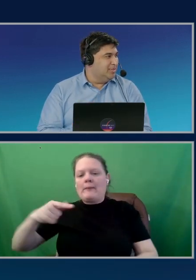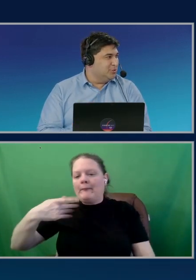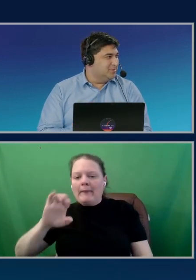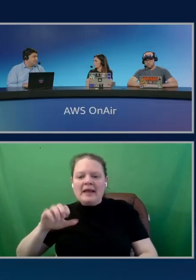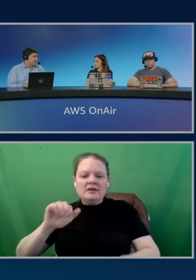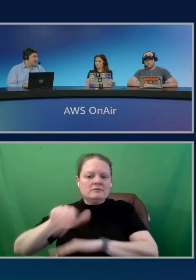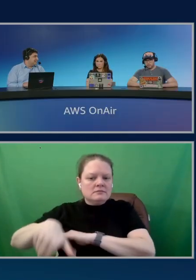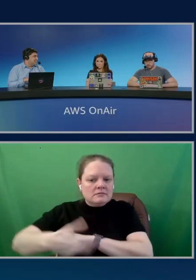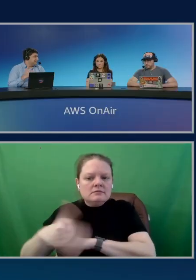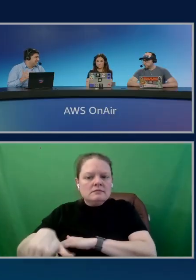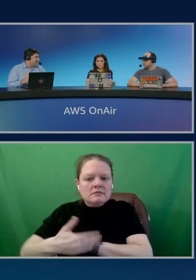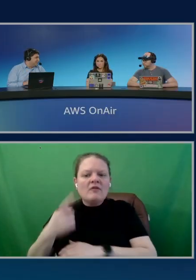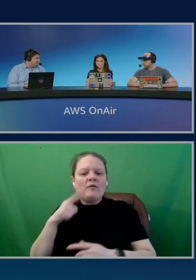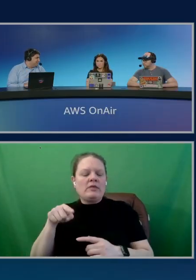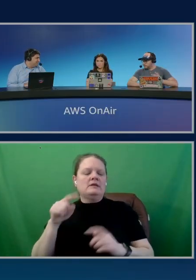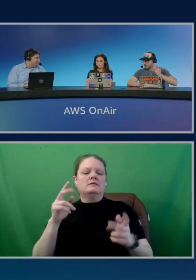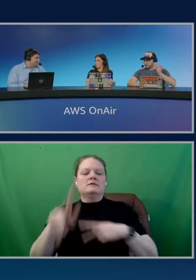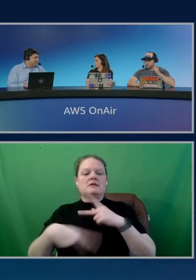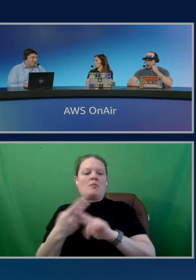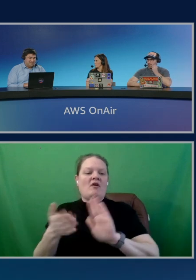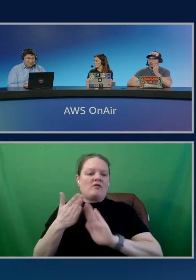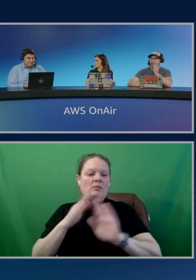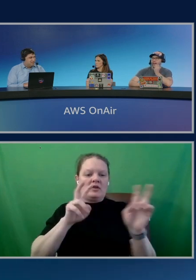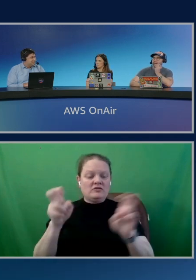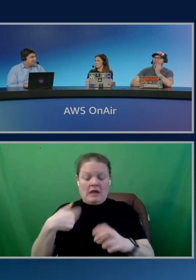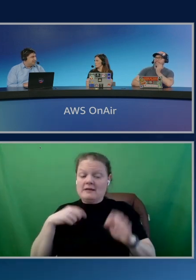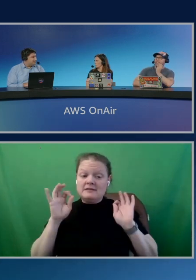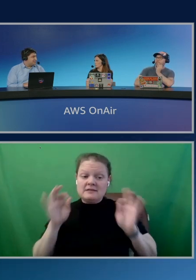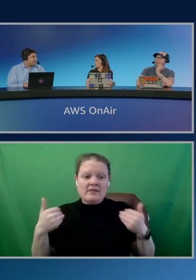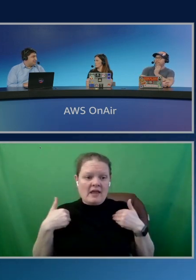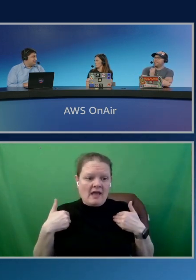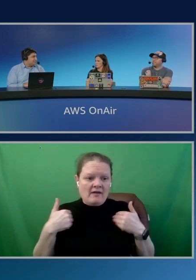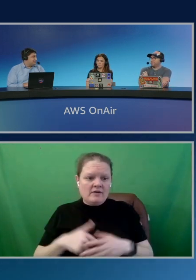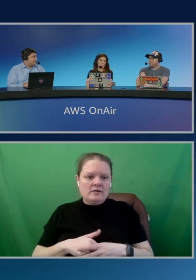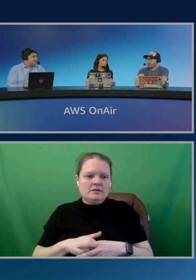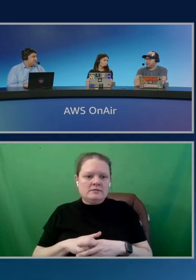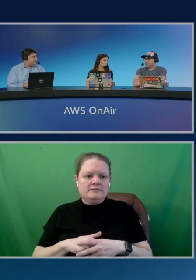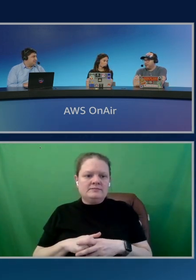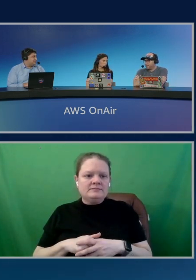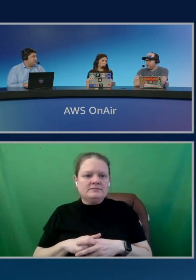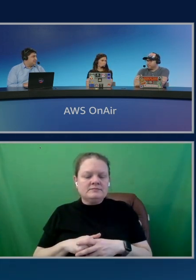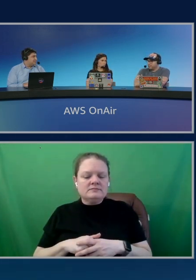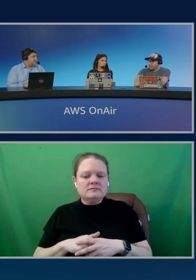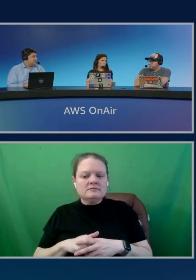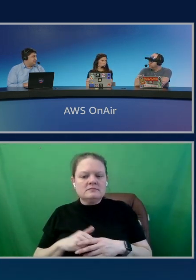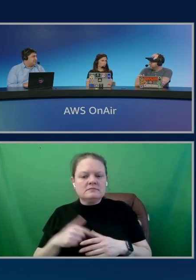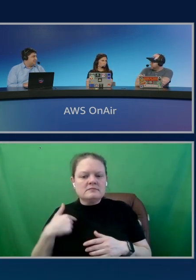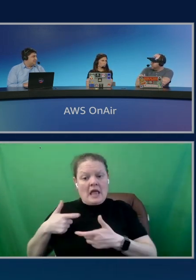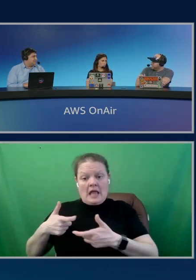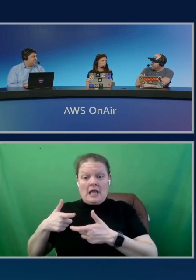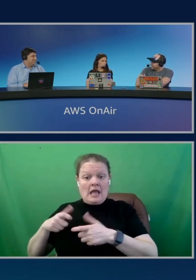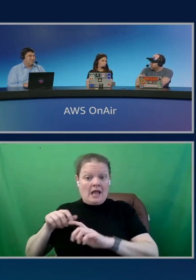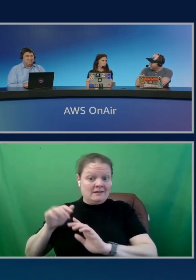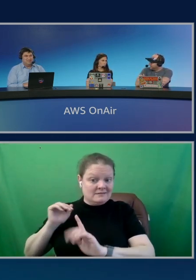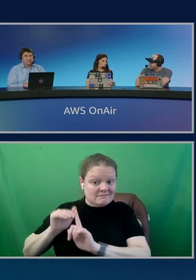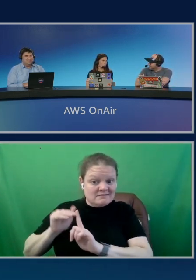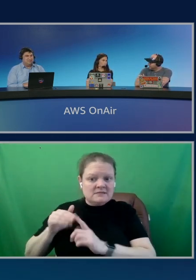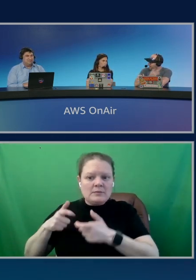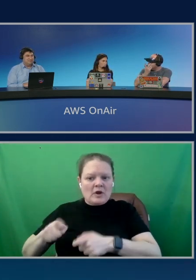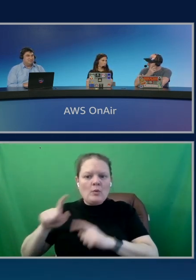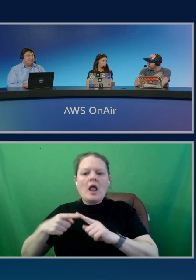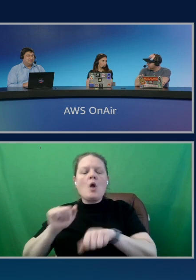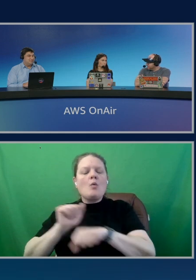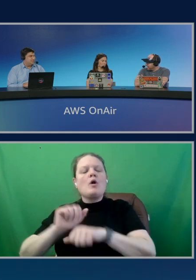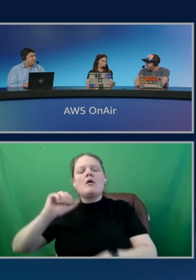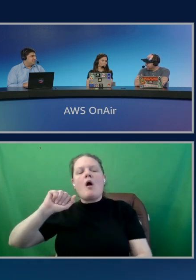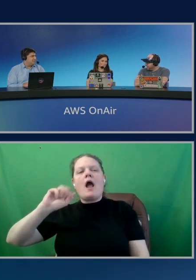operational issues? I certainly have. Yes. I got paged when I worked on the Amplify team, actually. We